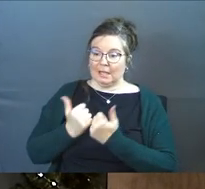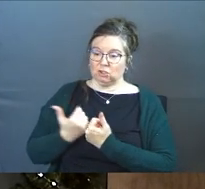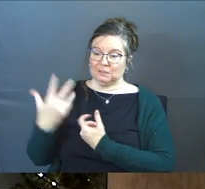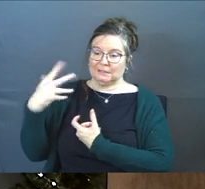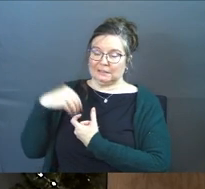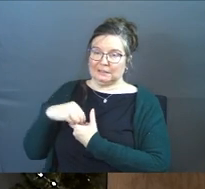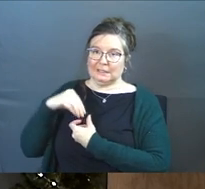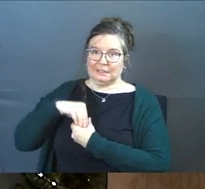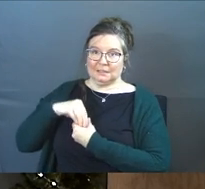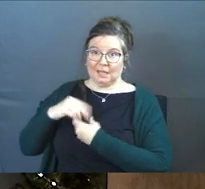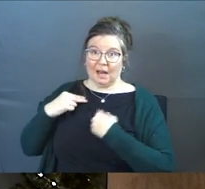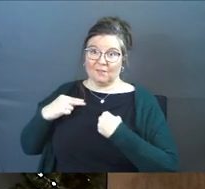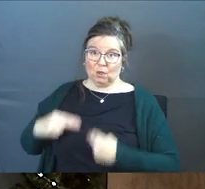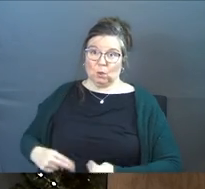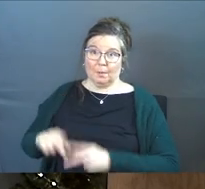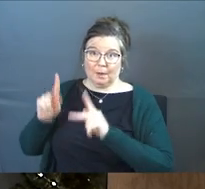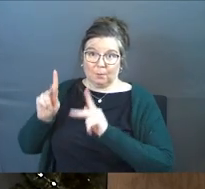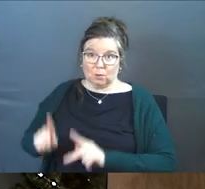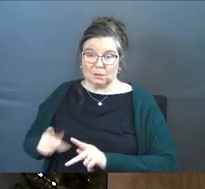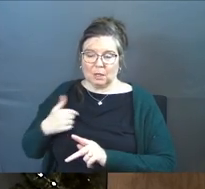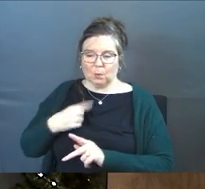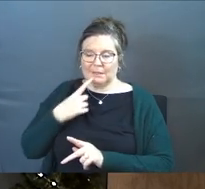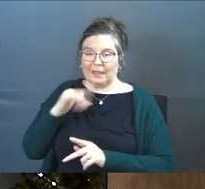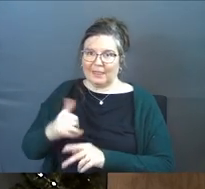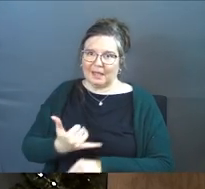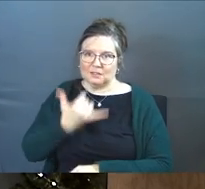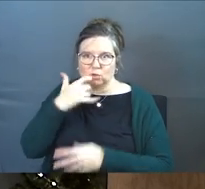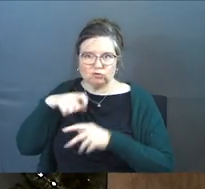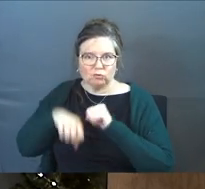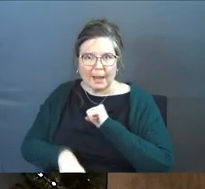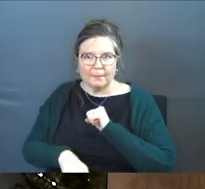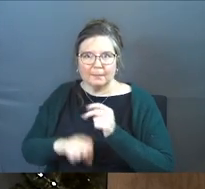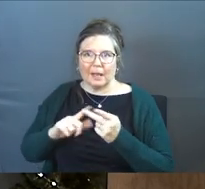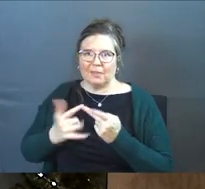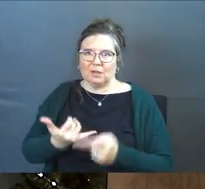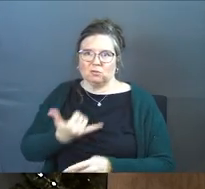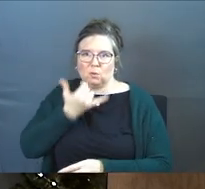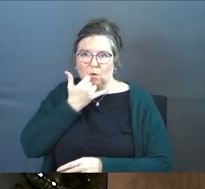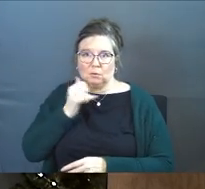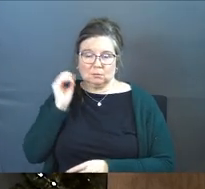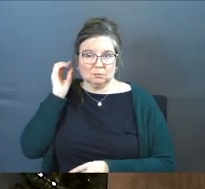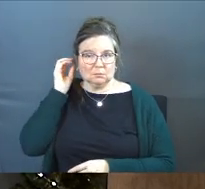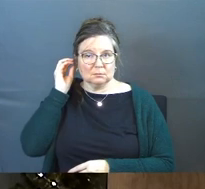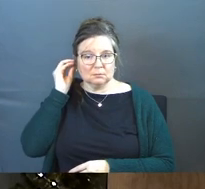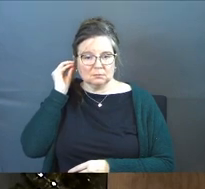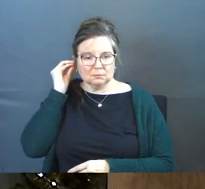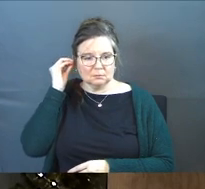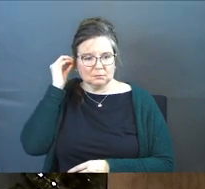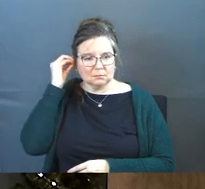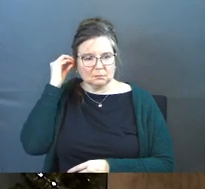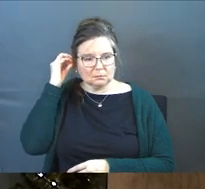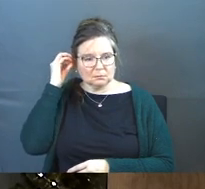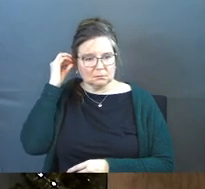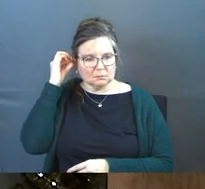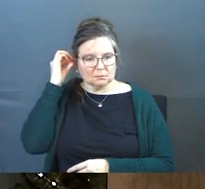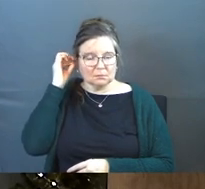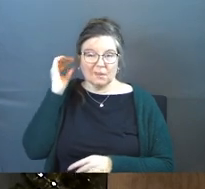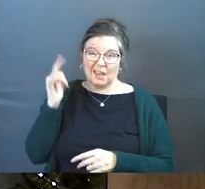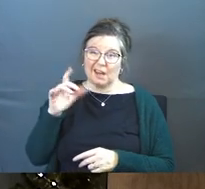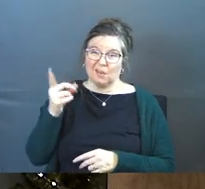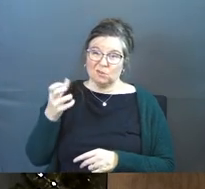inside of a human being. And we say that's rape. And that's wrong. And how dare you?